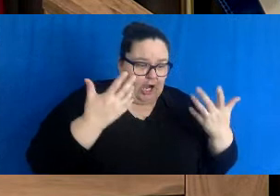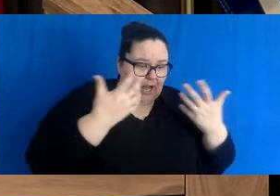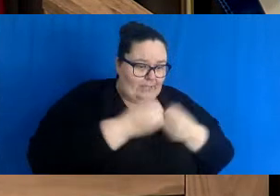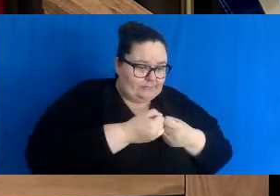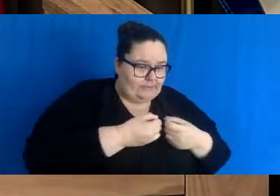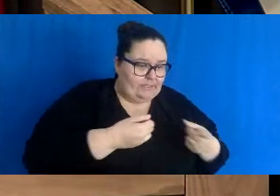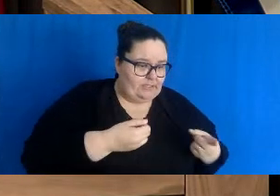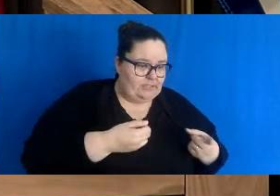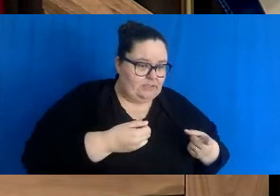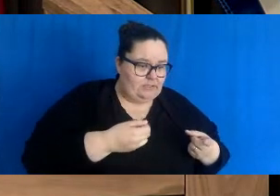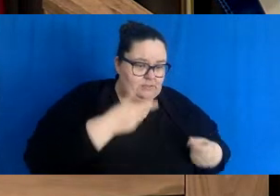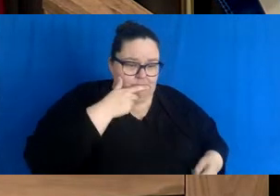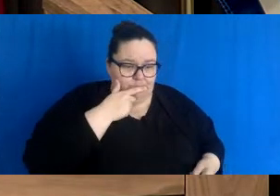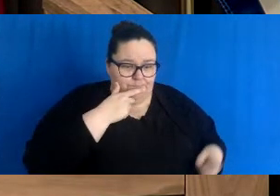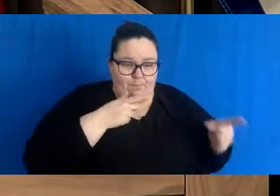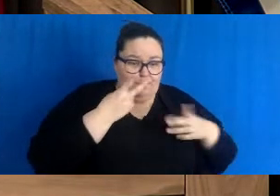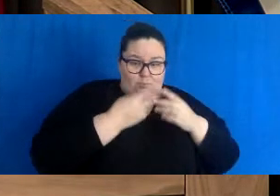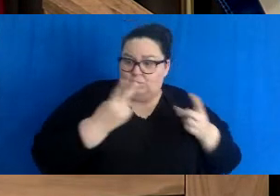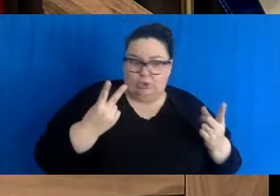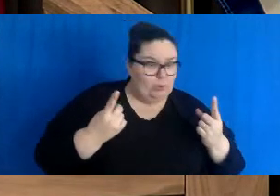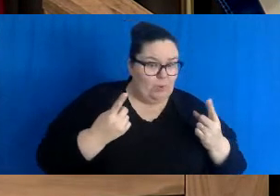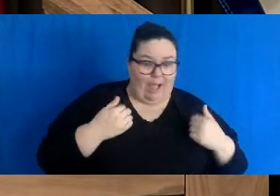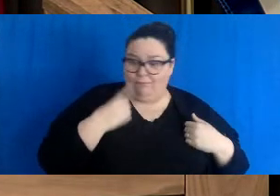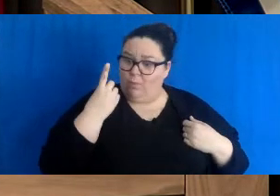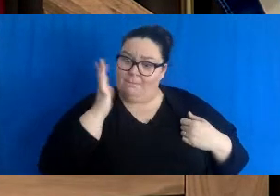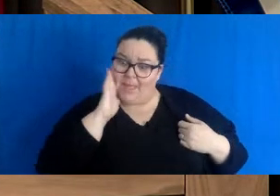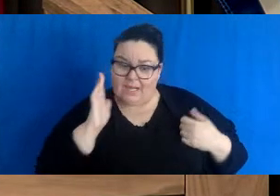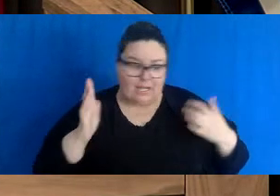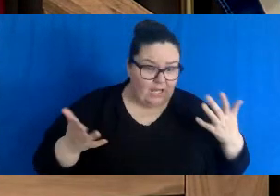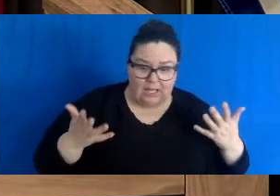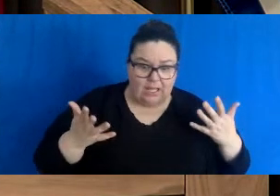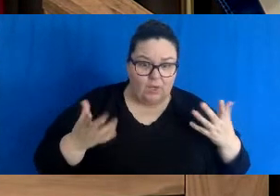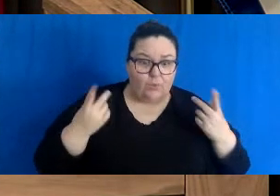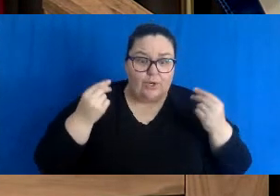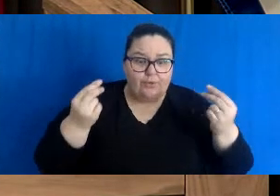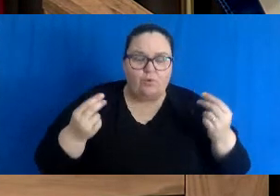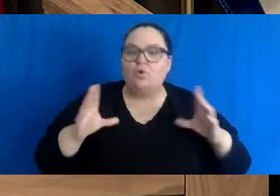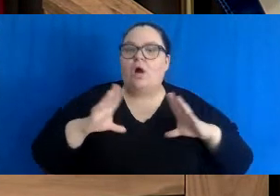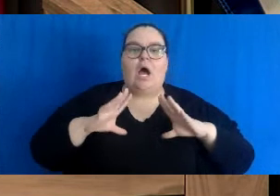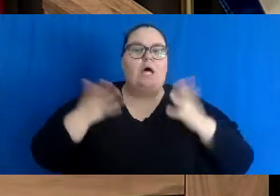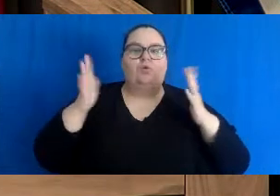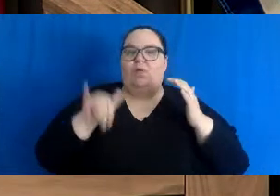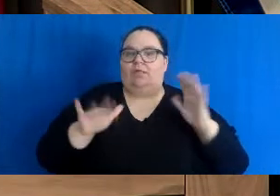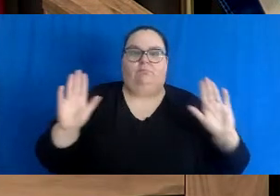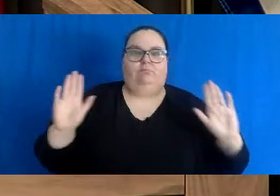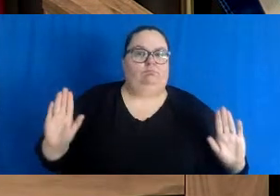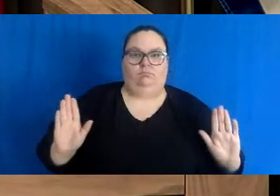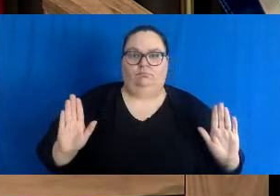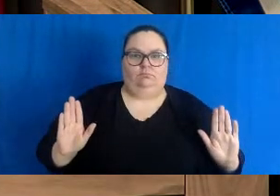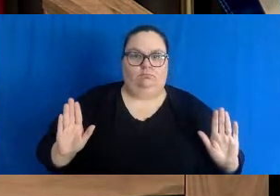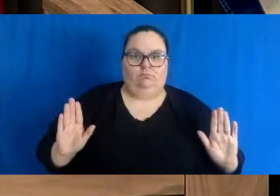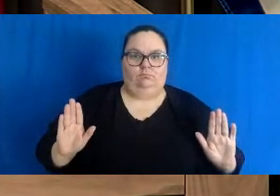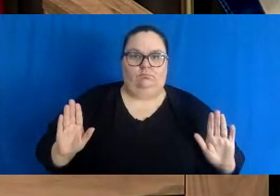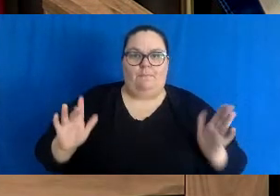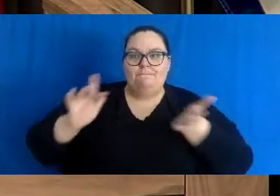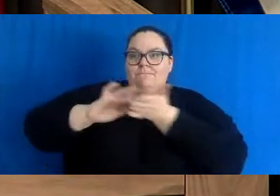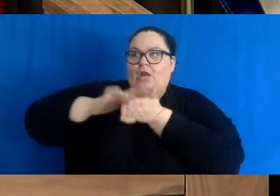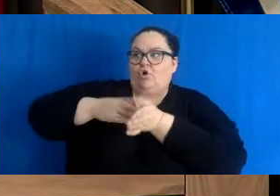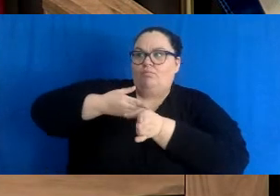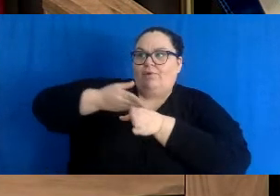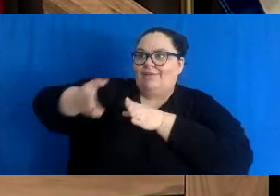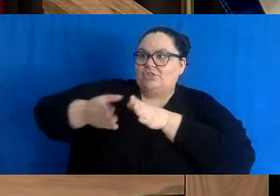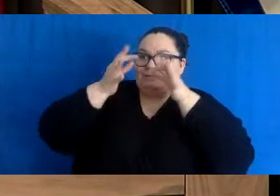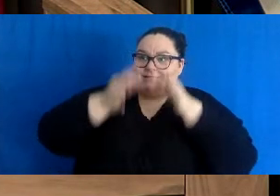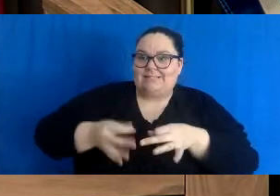choices on who lives and who dies. We could not, in all conscience, put our medical professionals in that position.